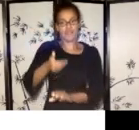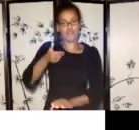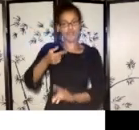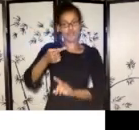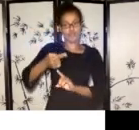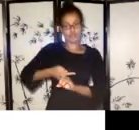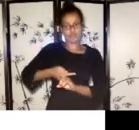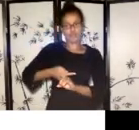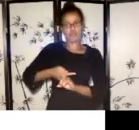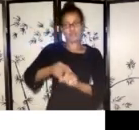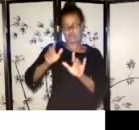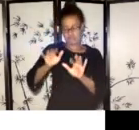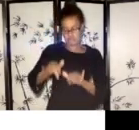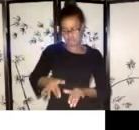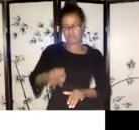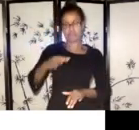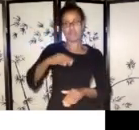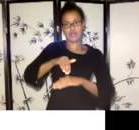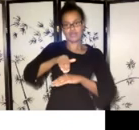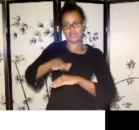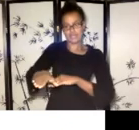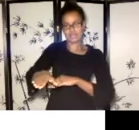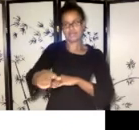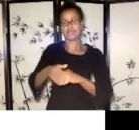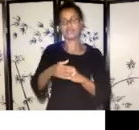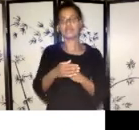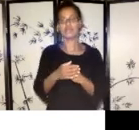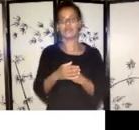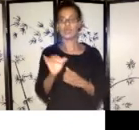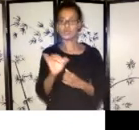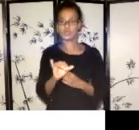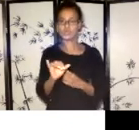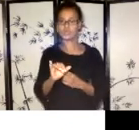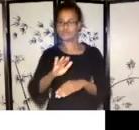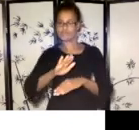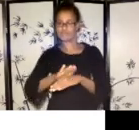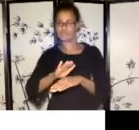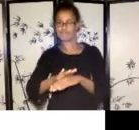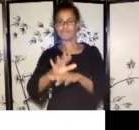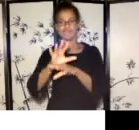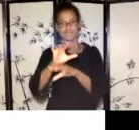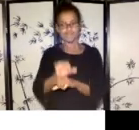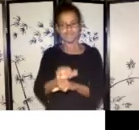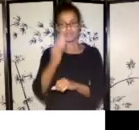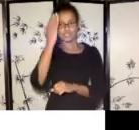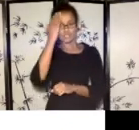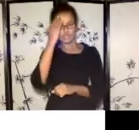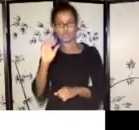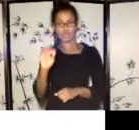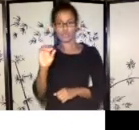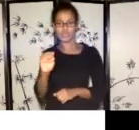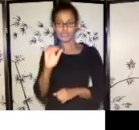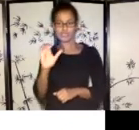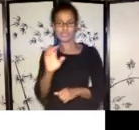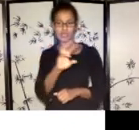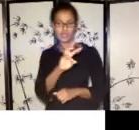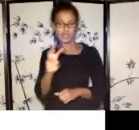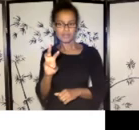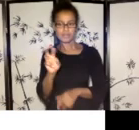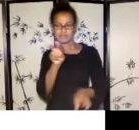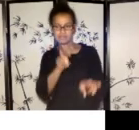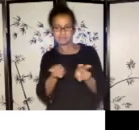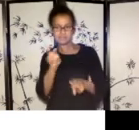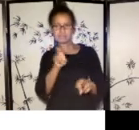Get to know the OAC's website, our deadline dates, and who is eligible.